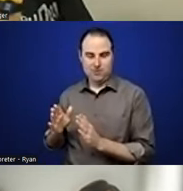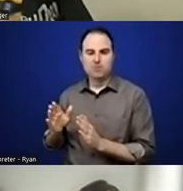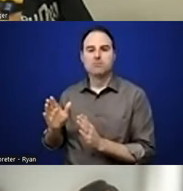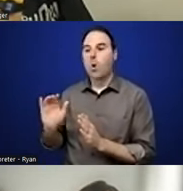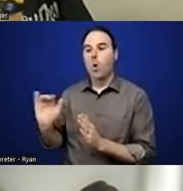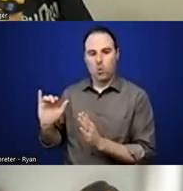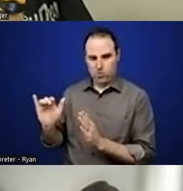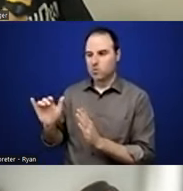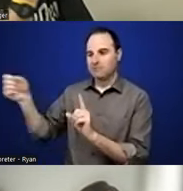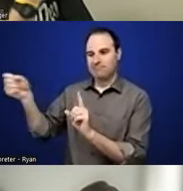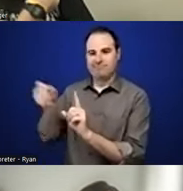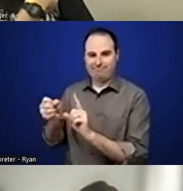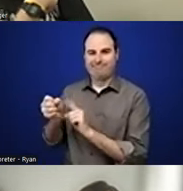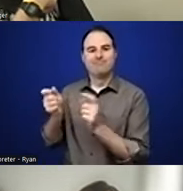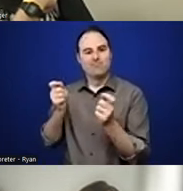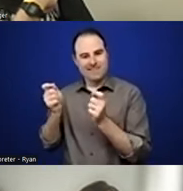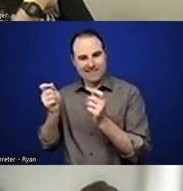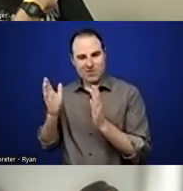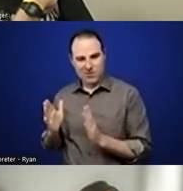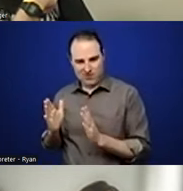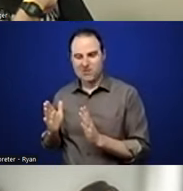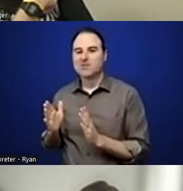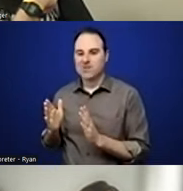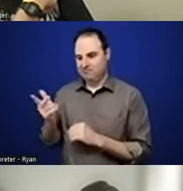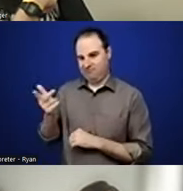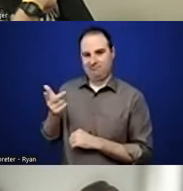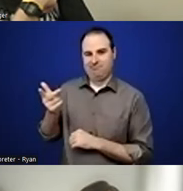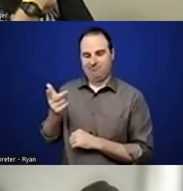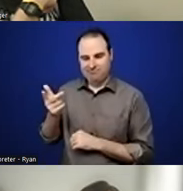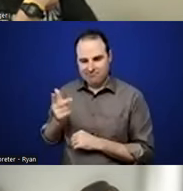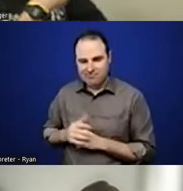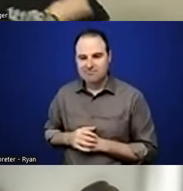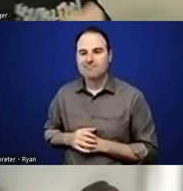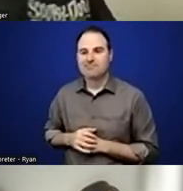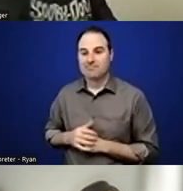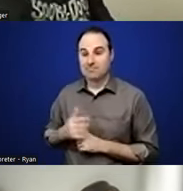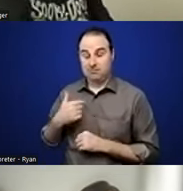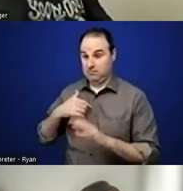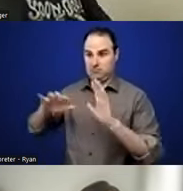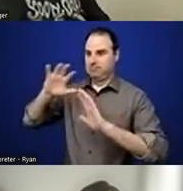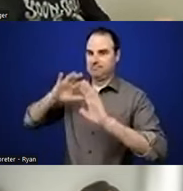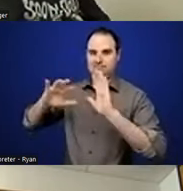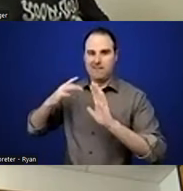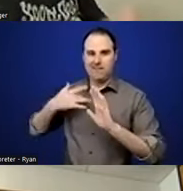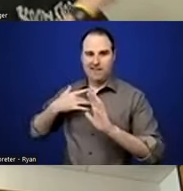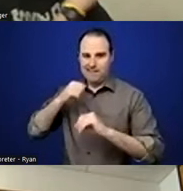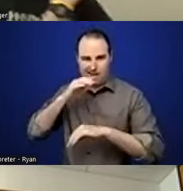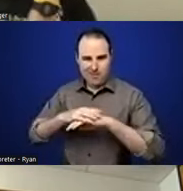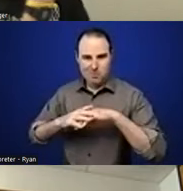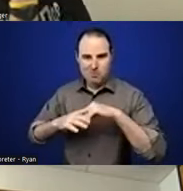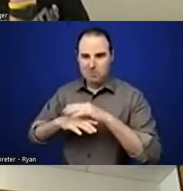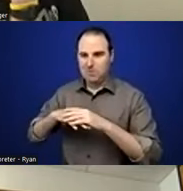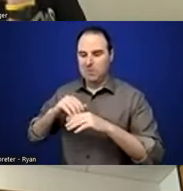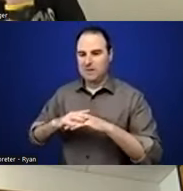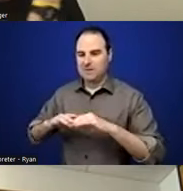facilitator there. it just like got me totally out of my comfort zone and like